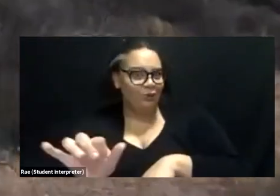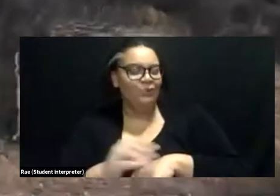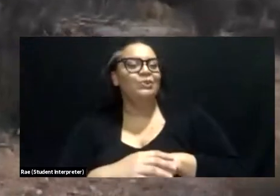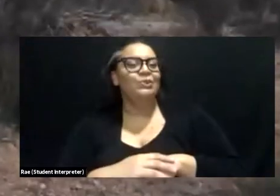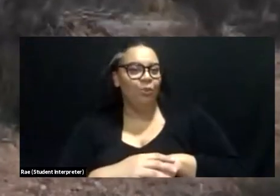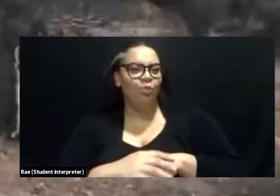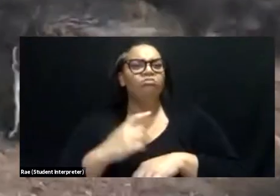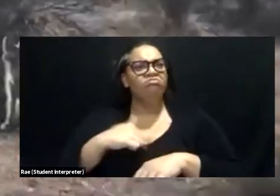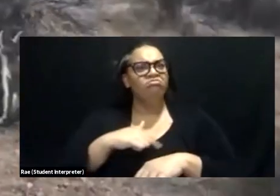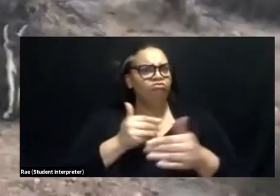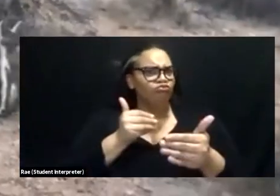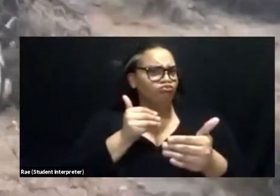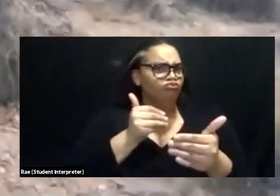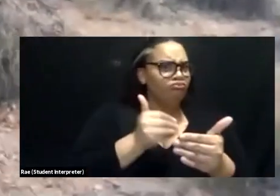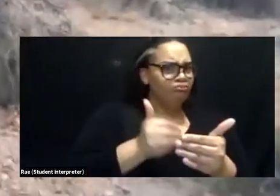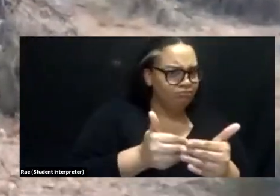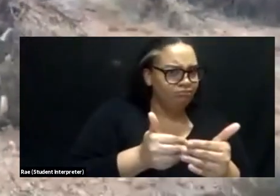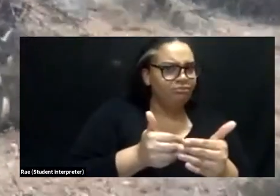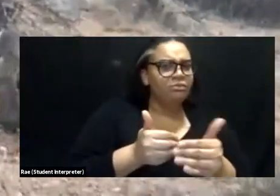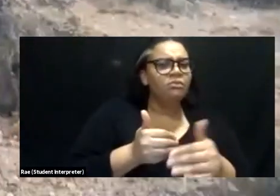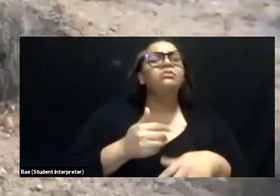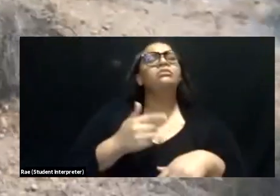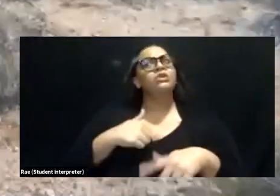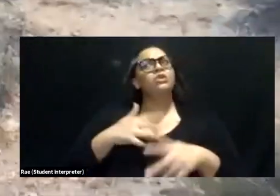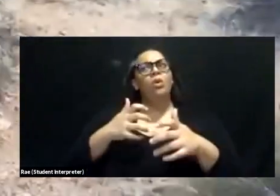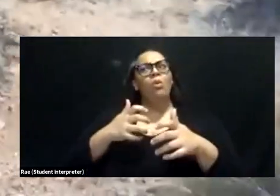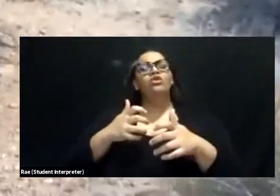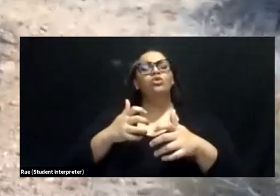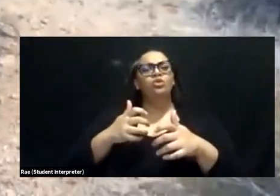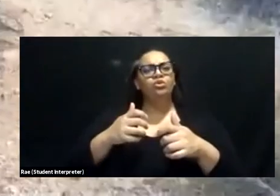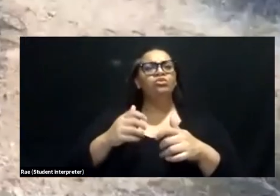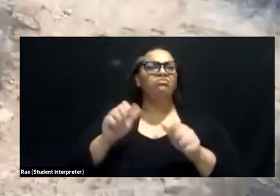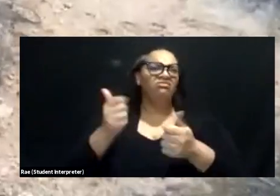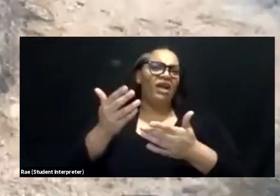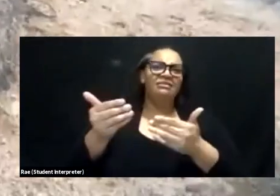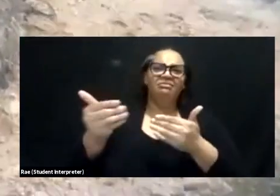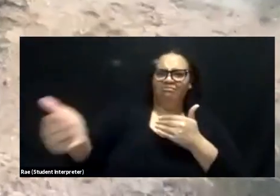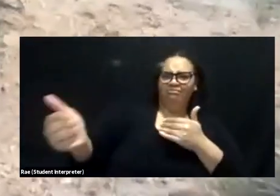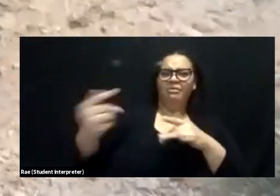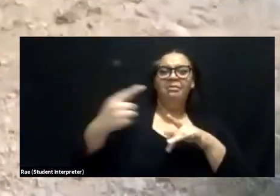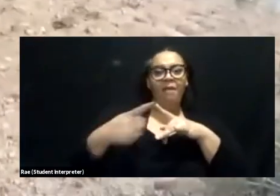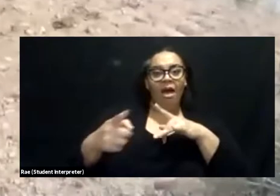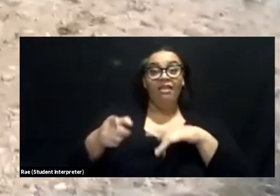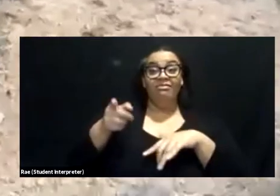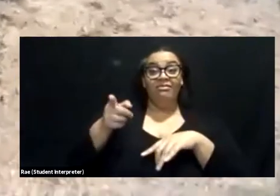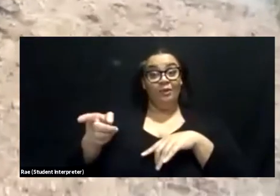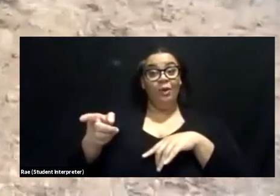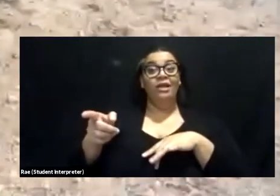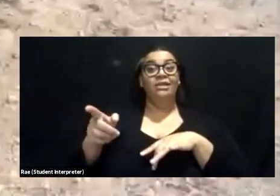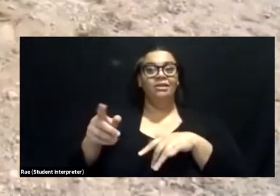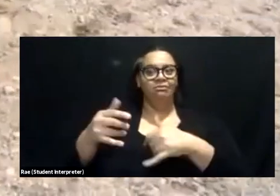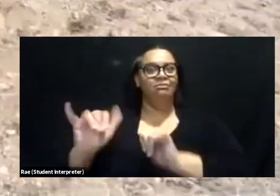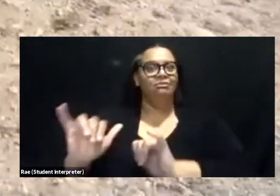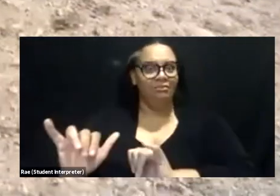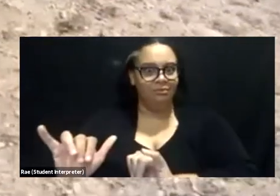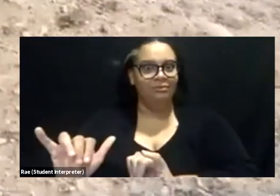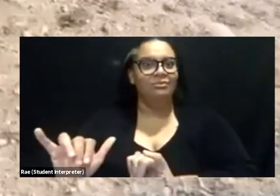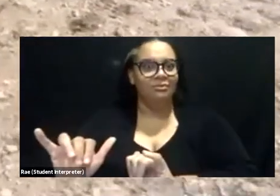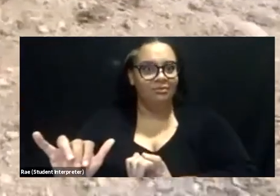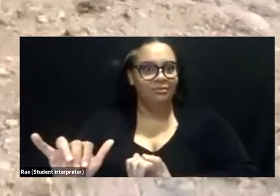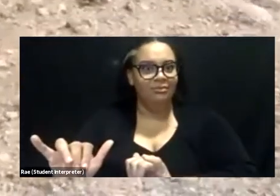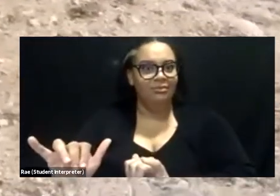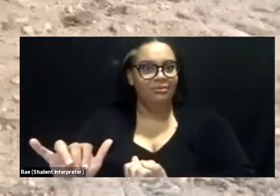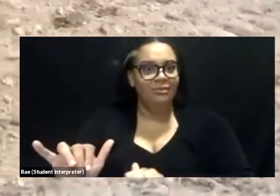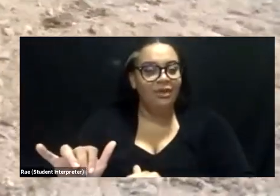a little closer. Of course, we want to give wild animals plenty of space, but this one's holding really still. Here we have a